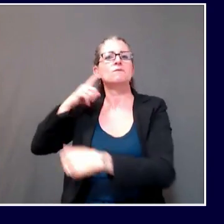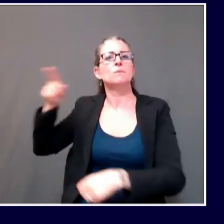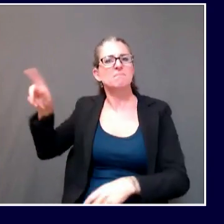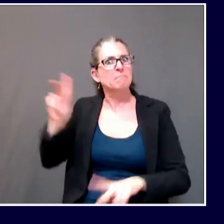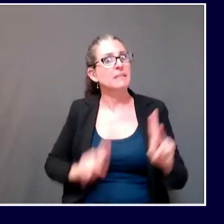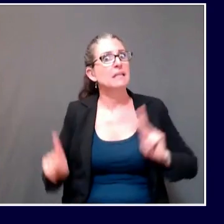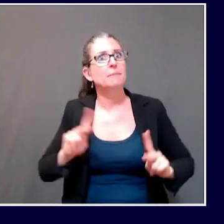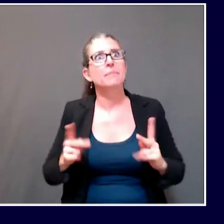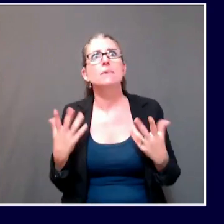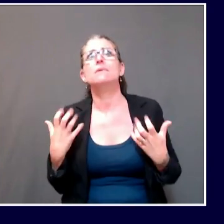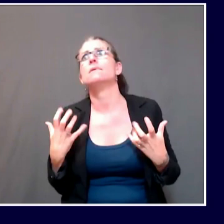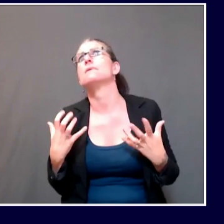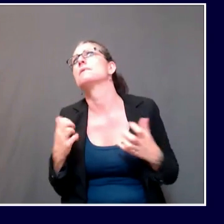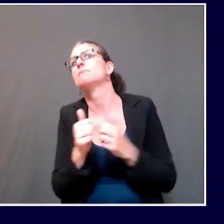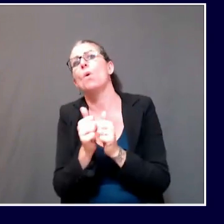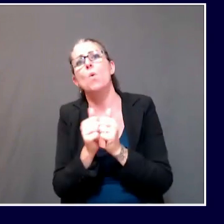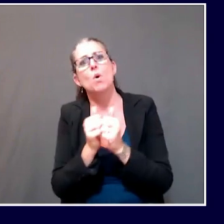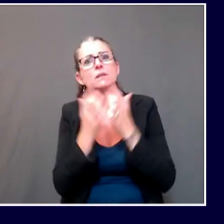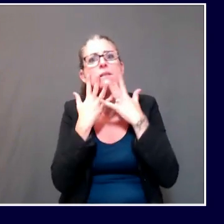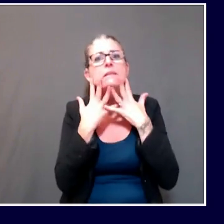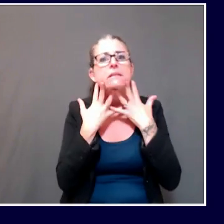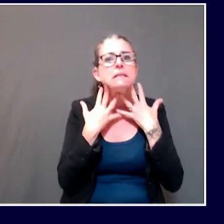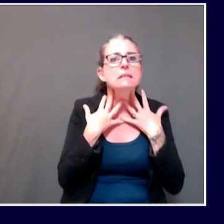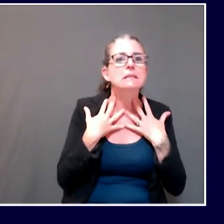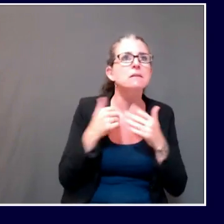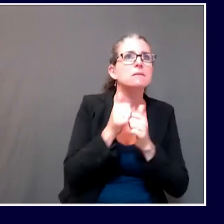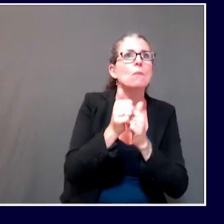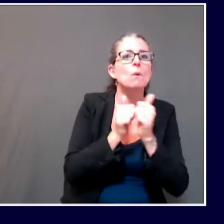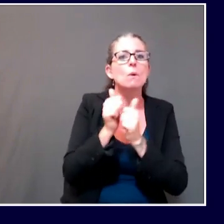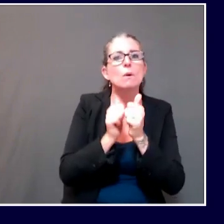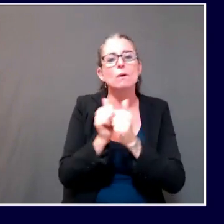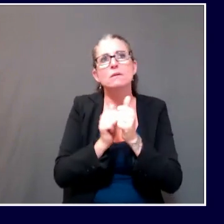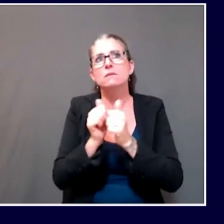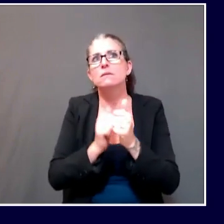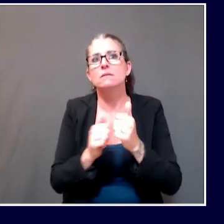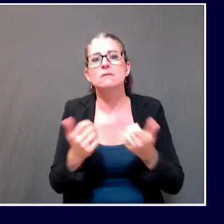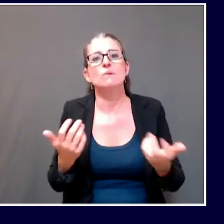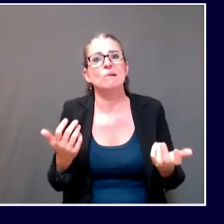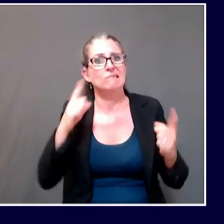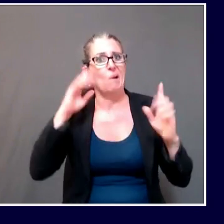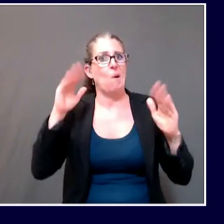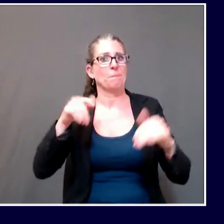hopeful that the Maine Principals Association looks hard at the guidance and makes smart decisions.